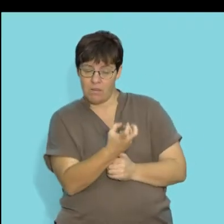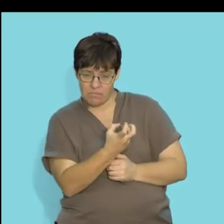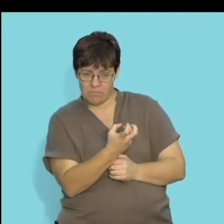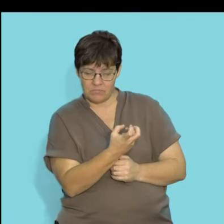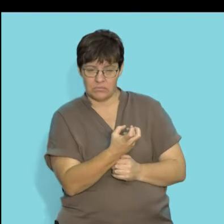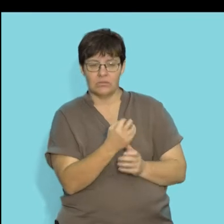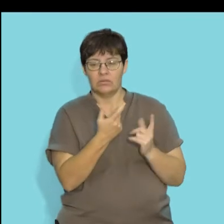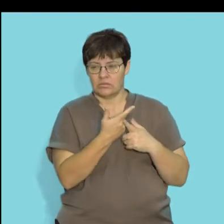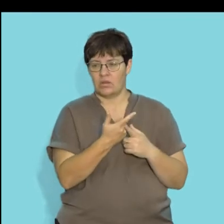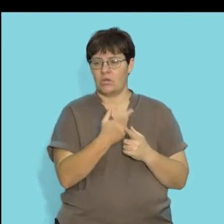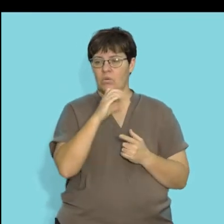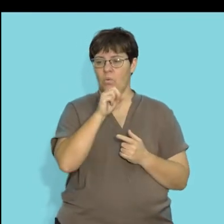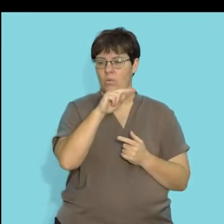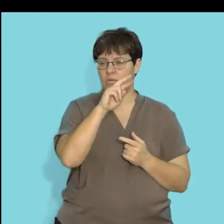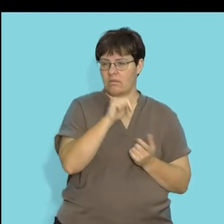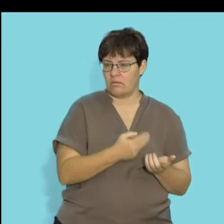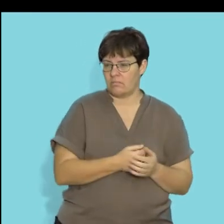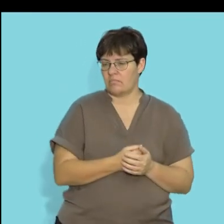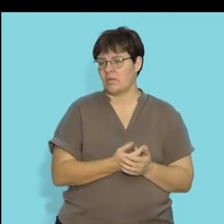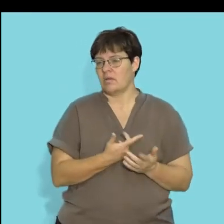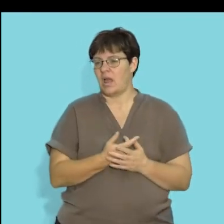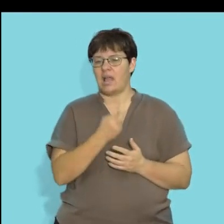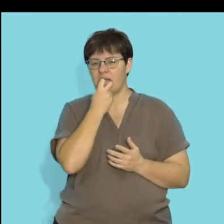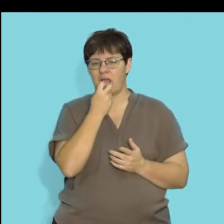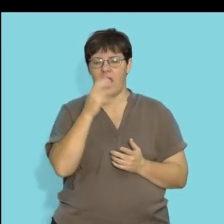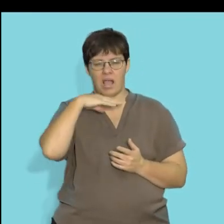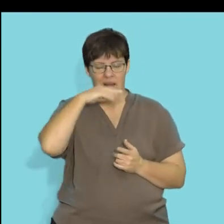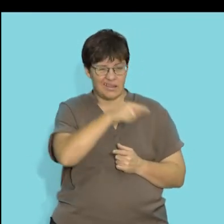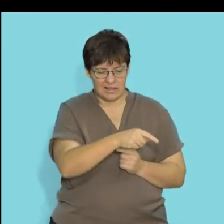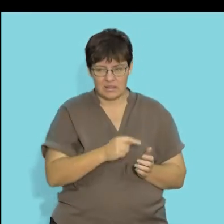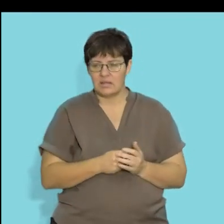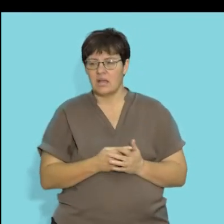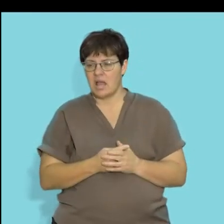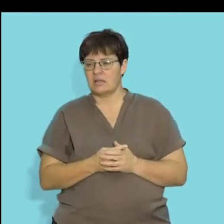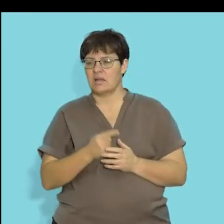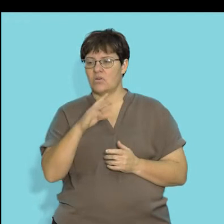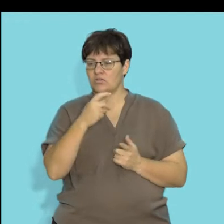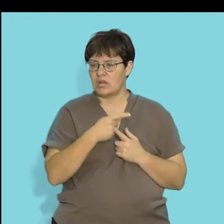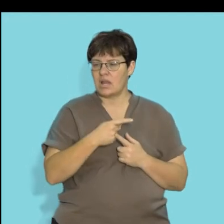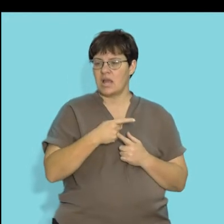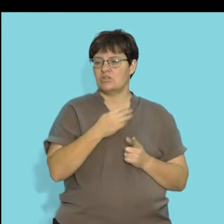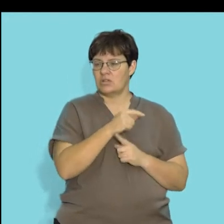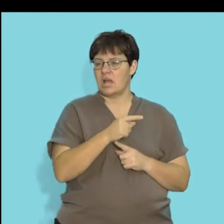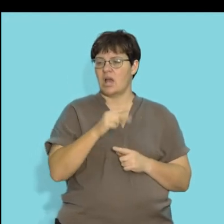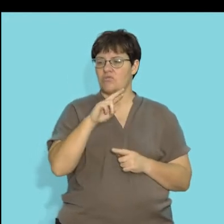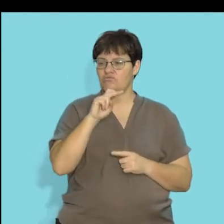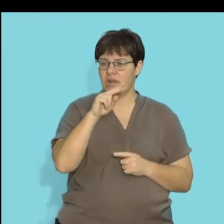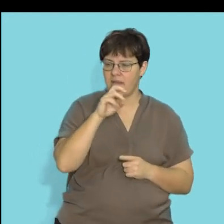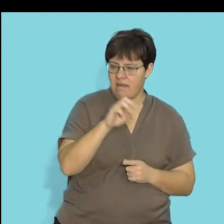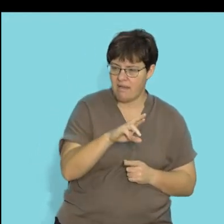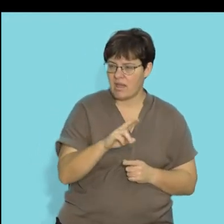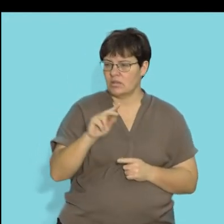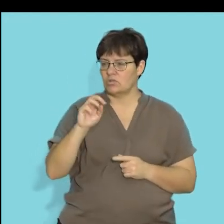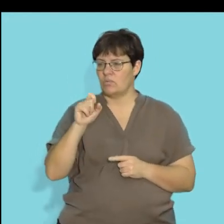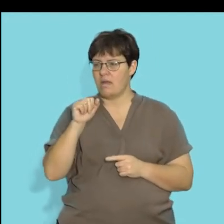storage structures, your corms, such as your garlic plants, your rhizomes and your gingers, and even your runners, as